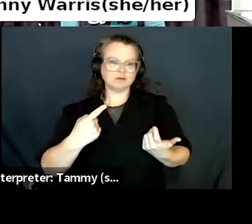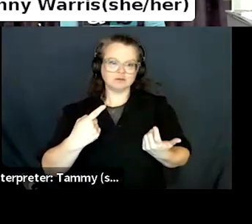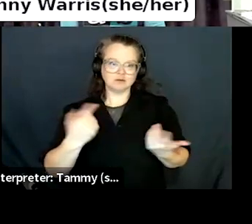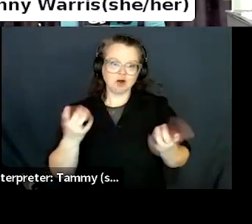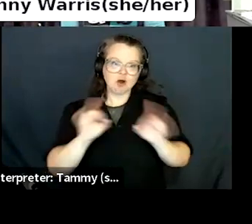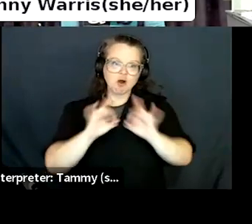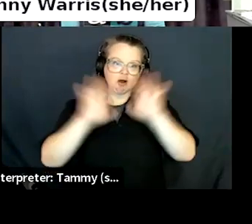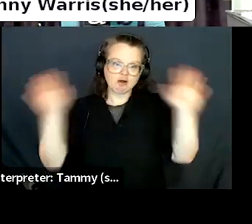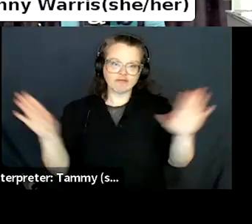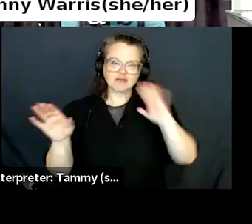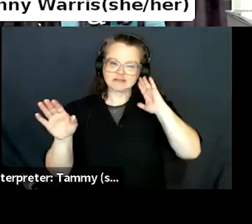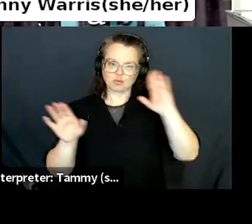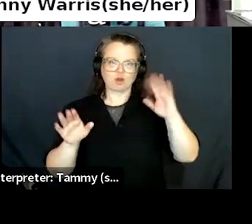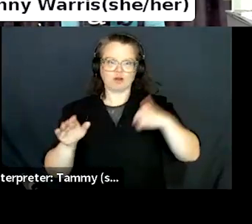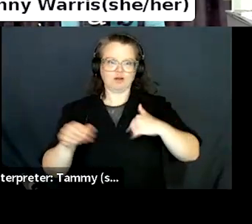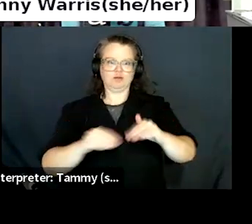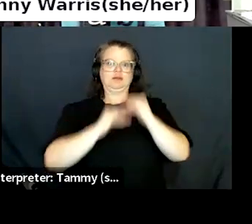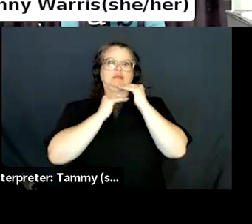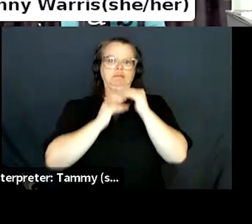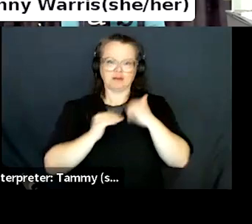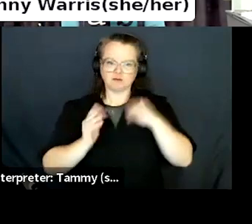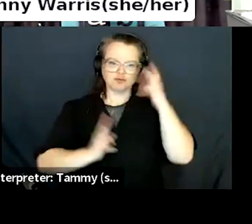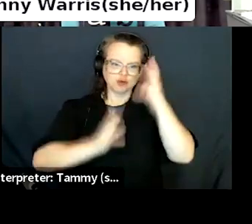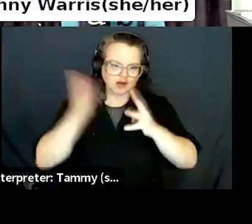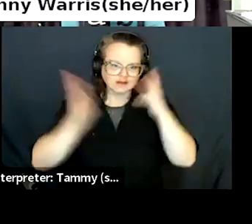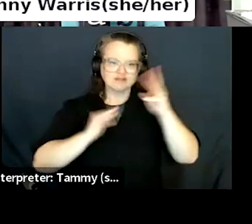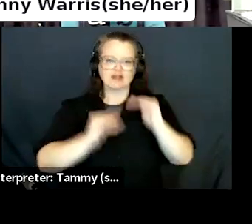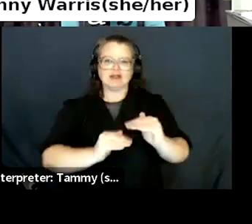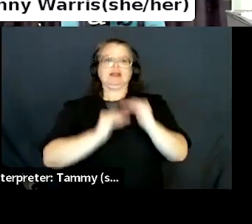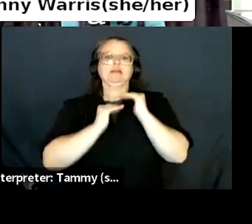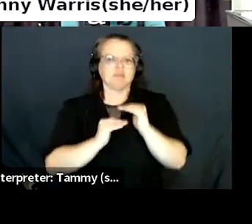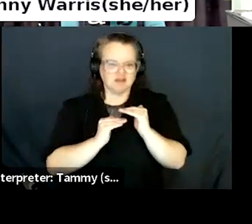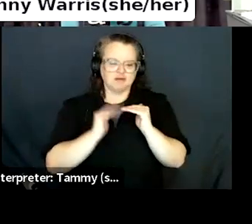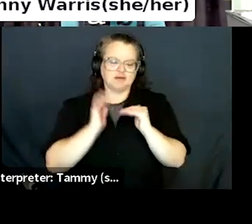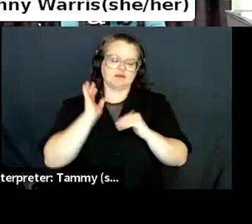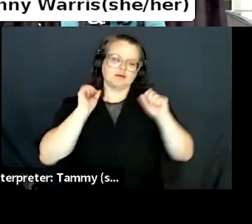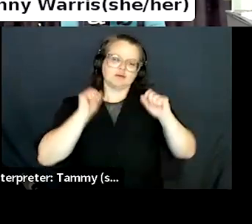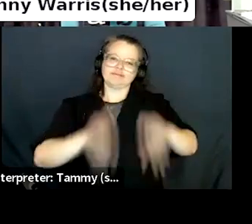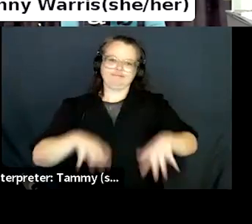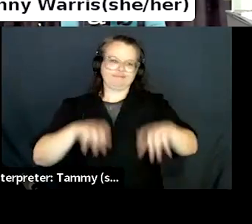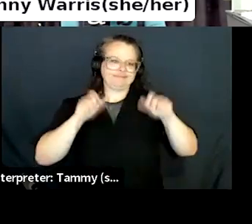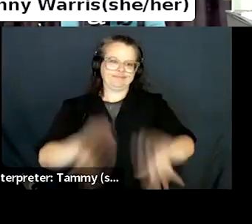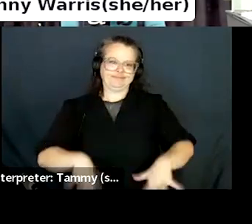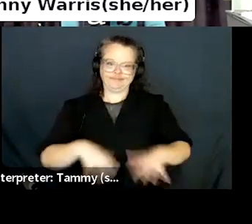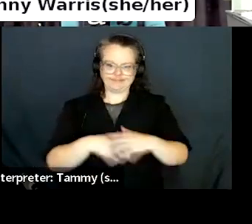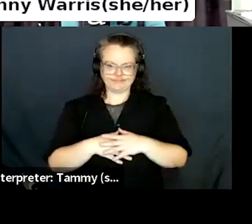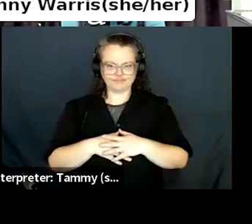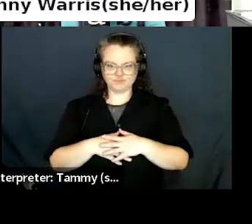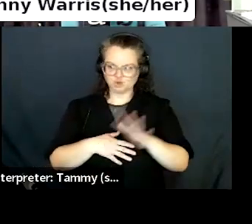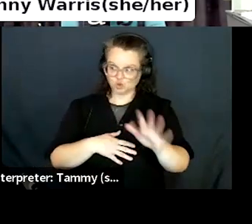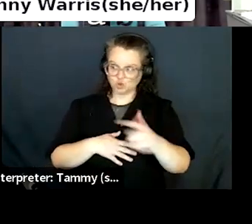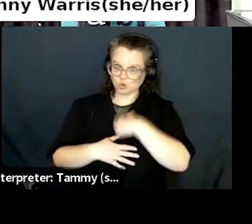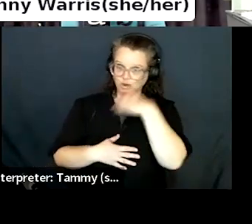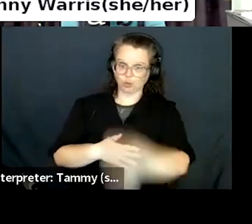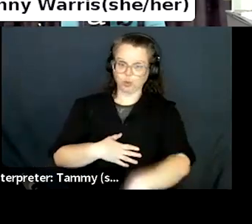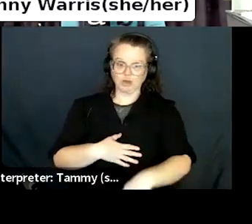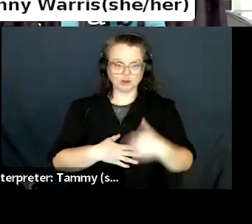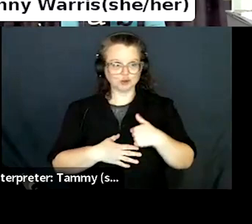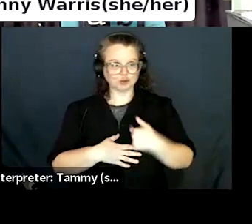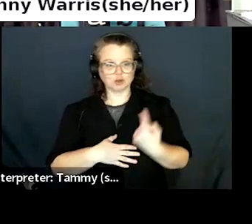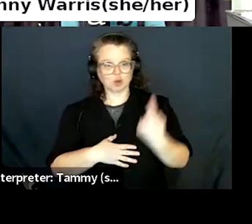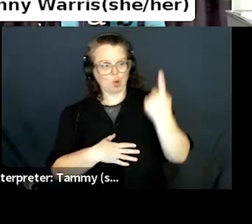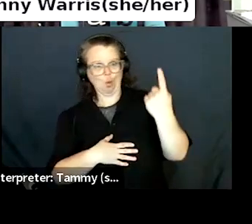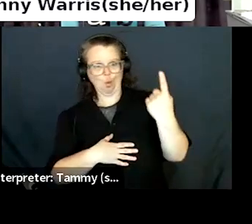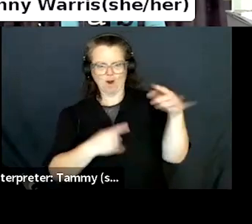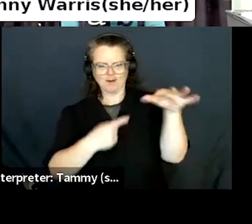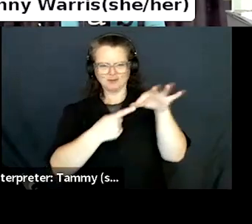that creates a big inefficiency as well. And I would love to see some like real strong alternatives that, that people could use that stores